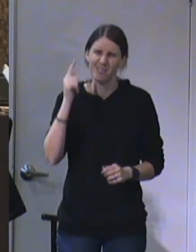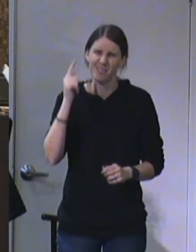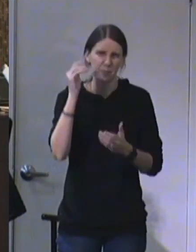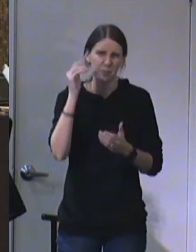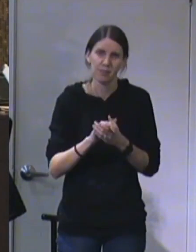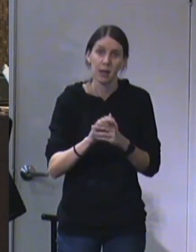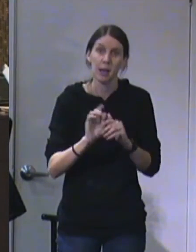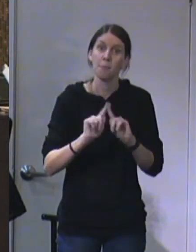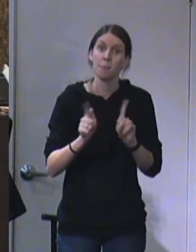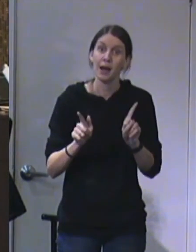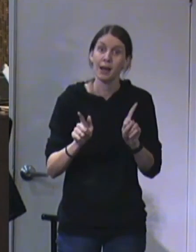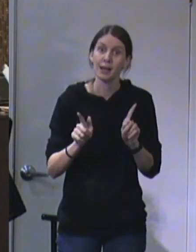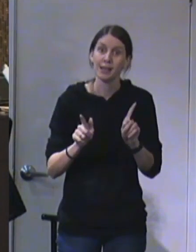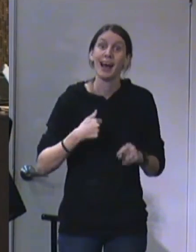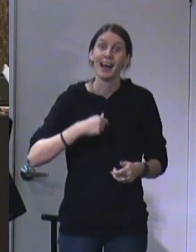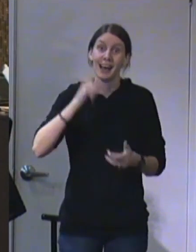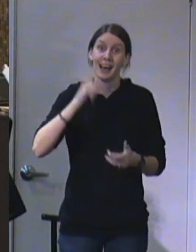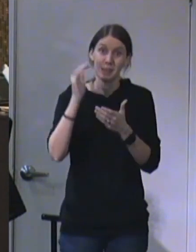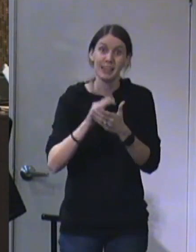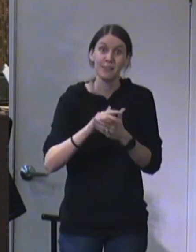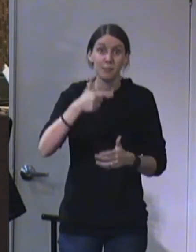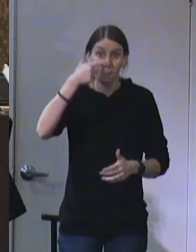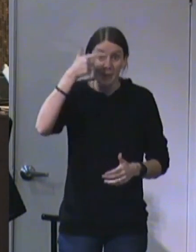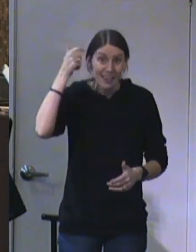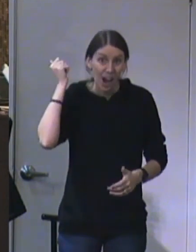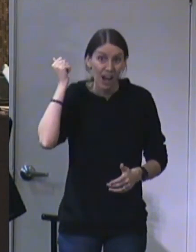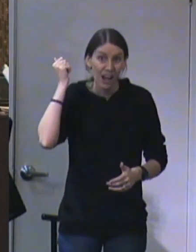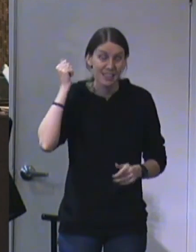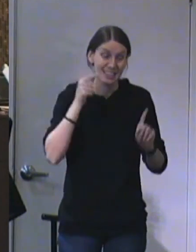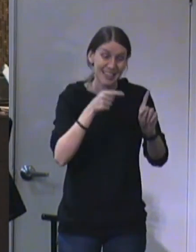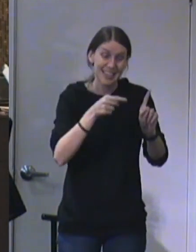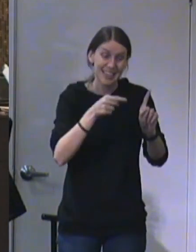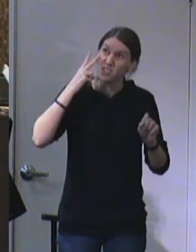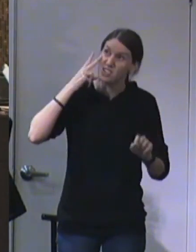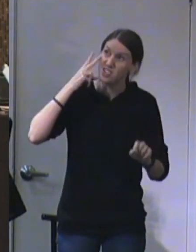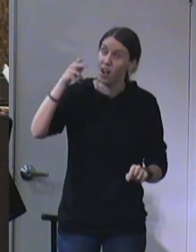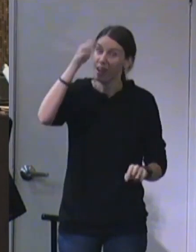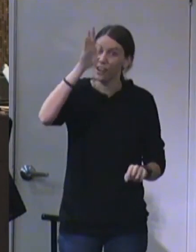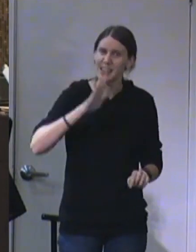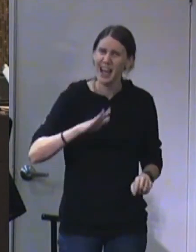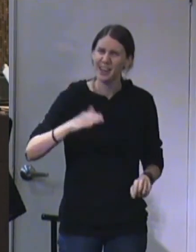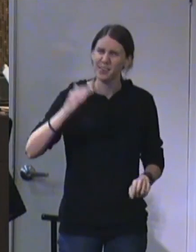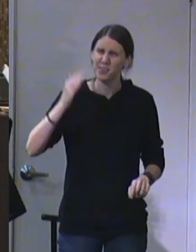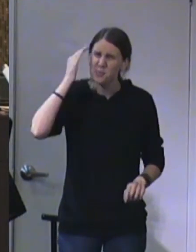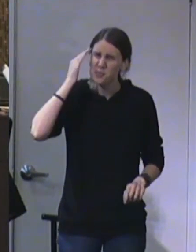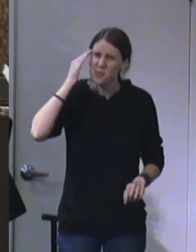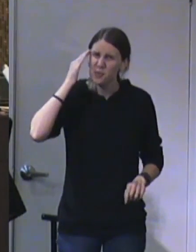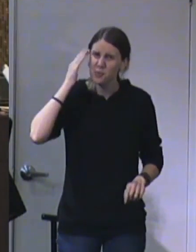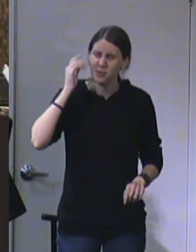I believe it was because he saw God and he said, man, I've got to do this.